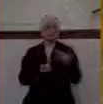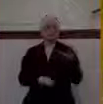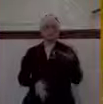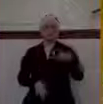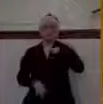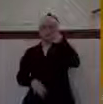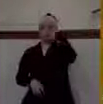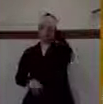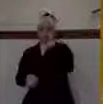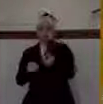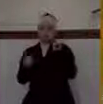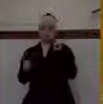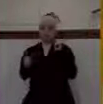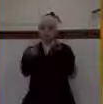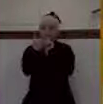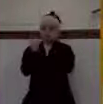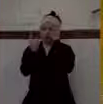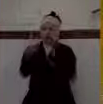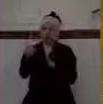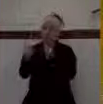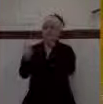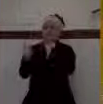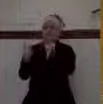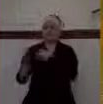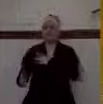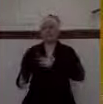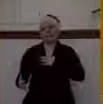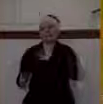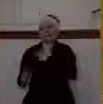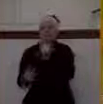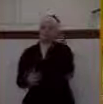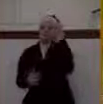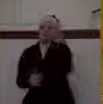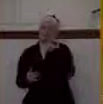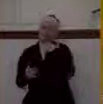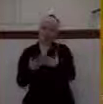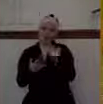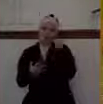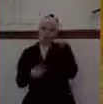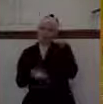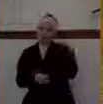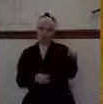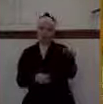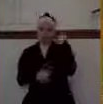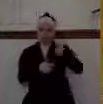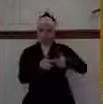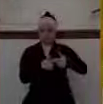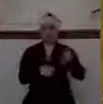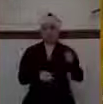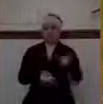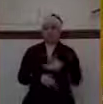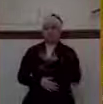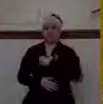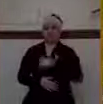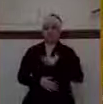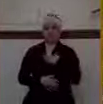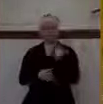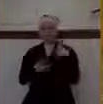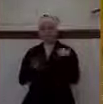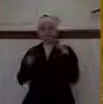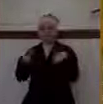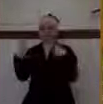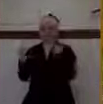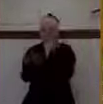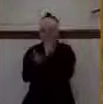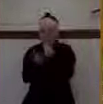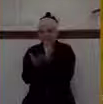pastor to please preach a good sermon for his brother. In fact, he offered him a lot of money if he would preach him a good eulogy, and